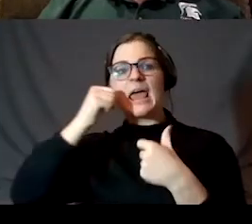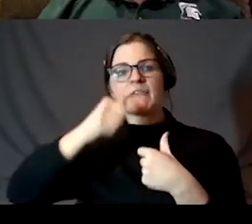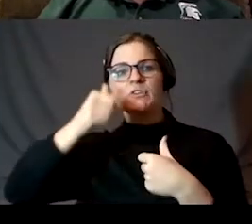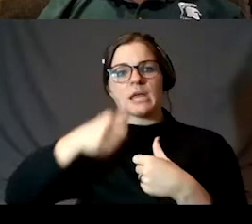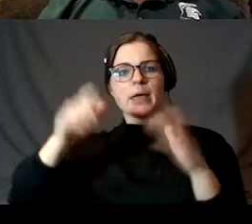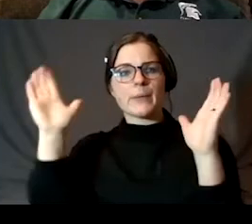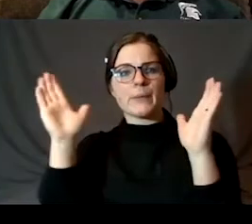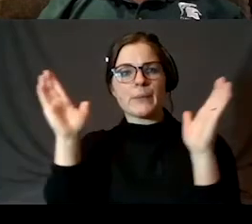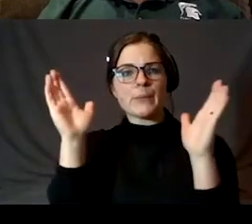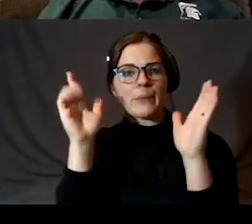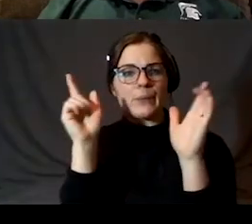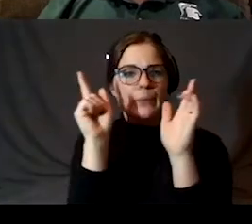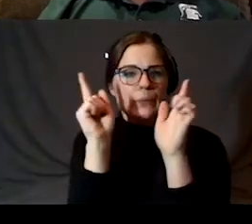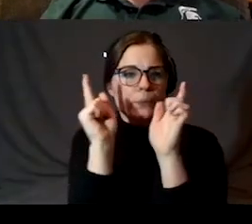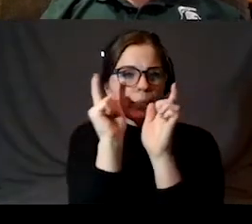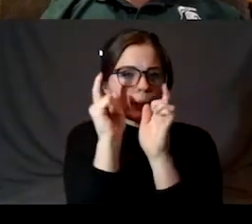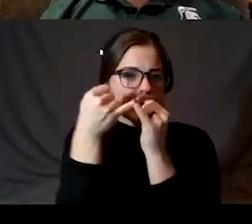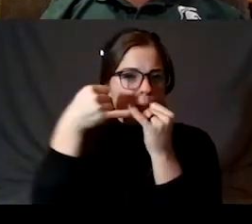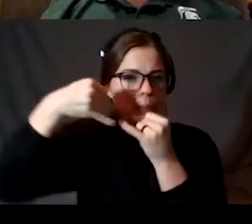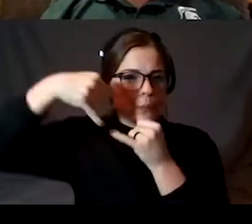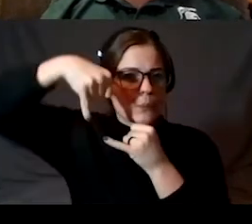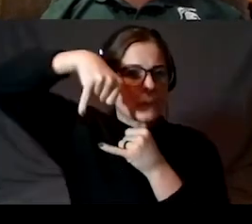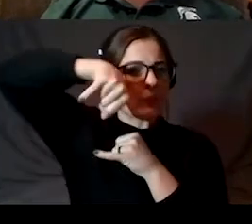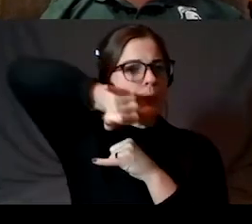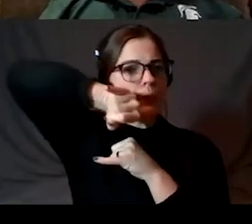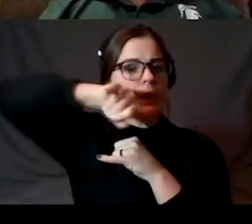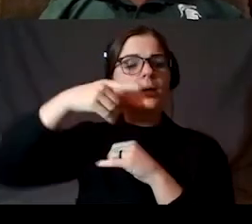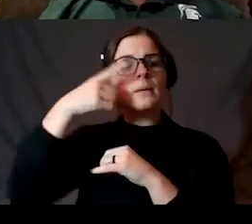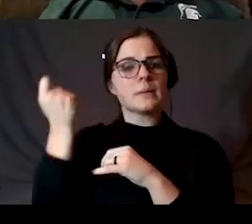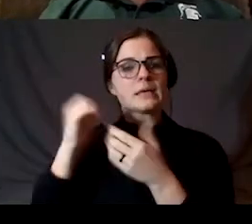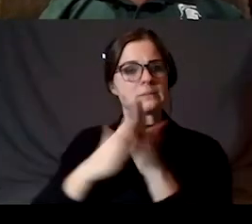to a very thin crescent. So that is a waning crescent because the crescent is getting smaller.